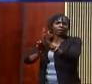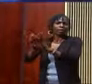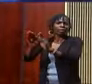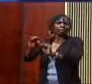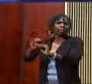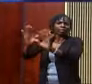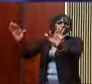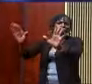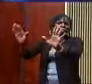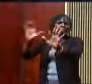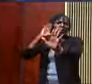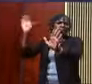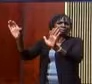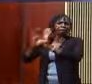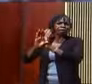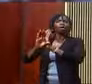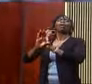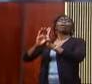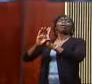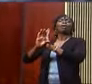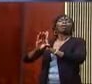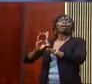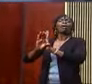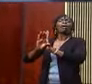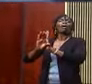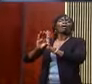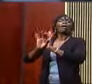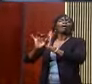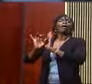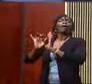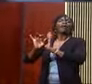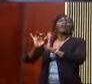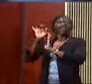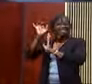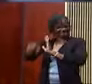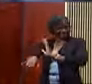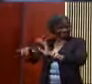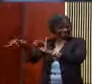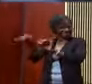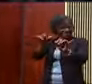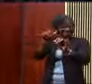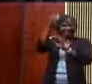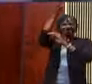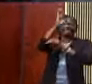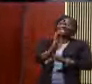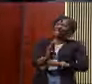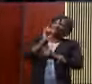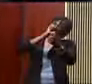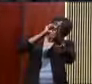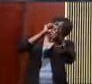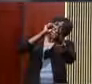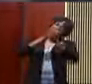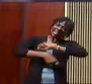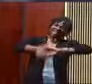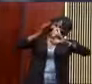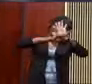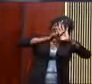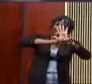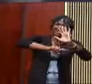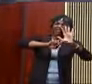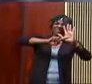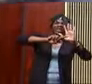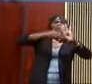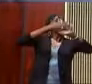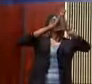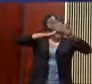a dark place, that's when the big picture is developed. I'm glad God can take negatives. And